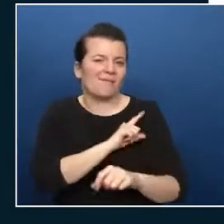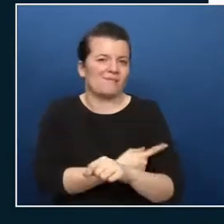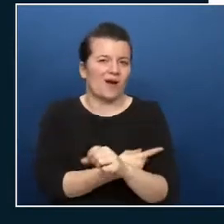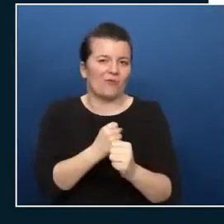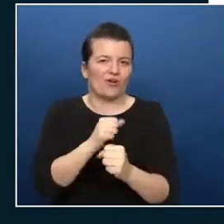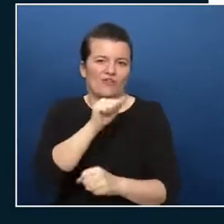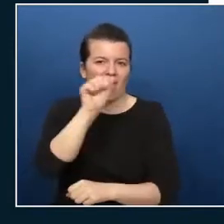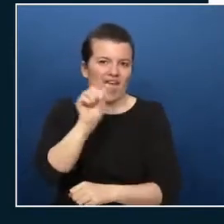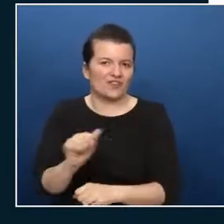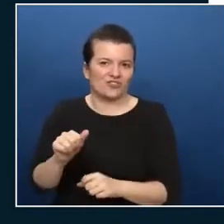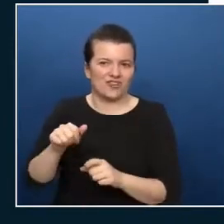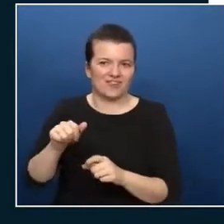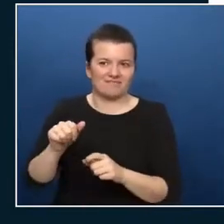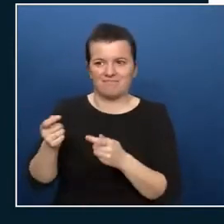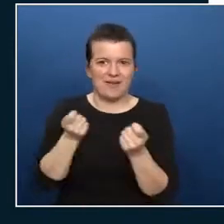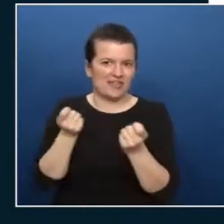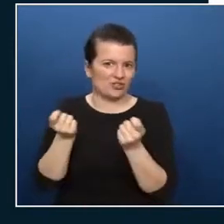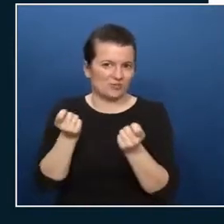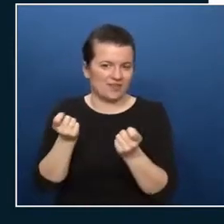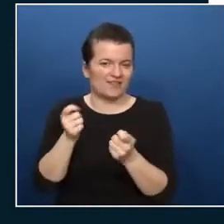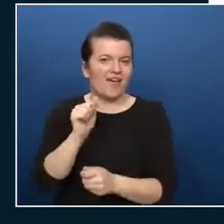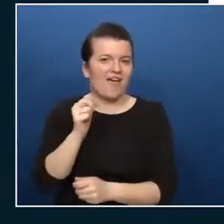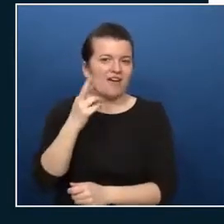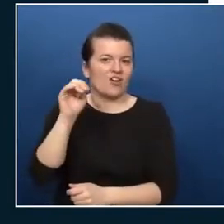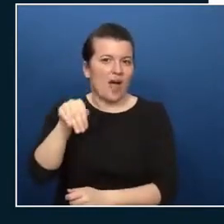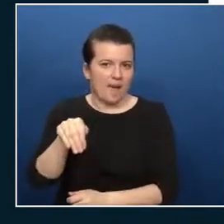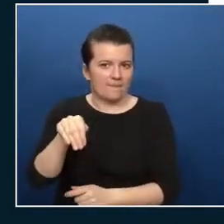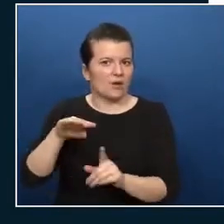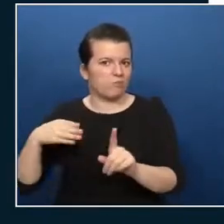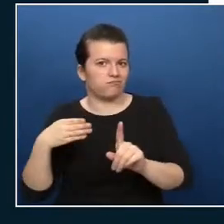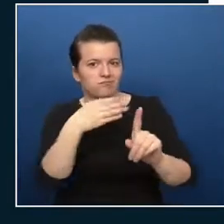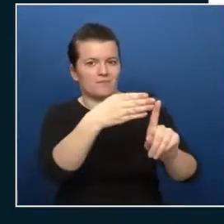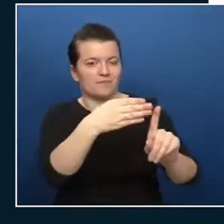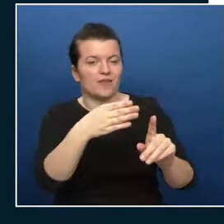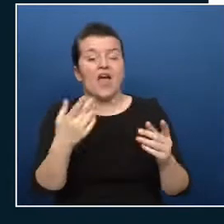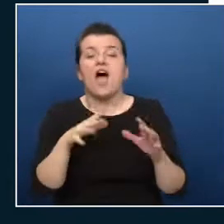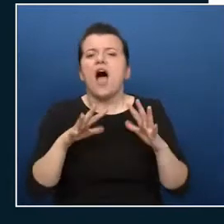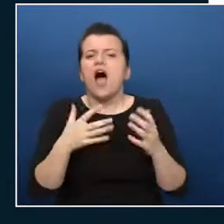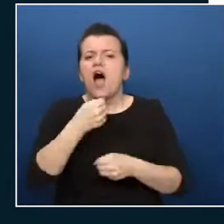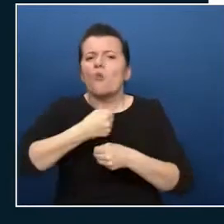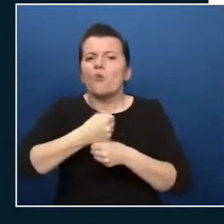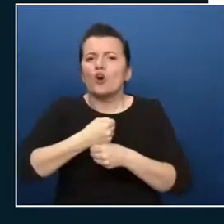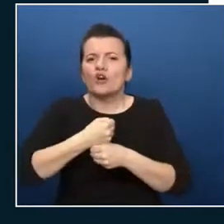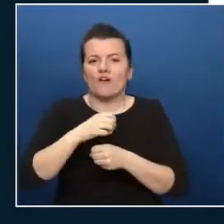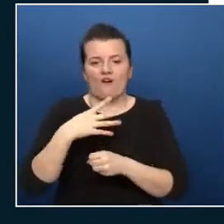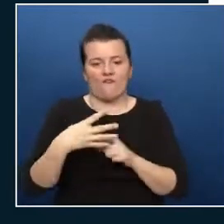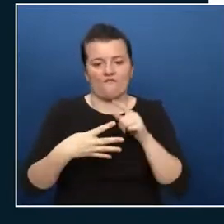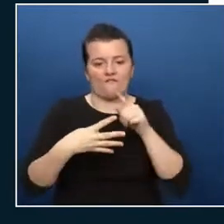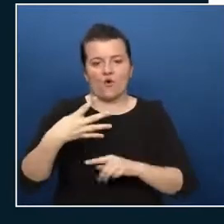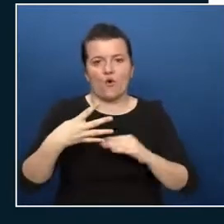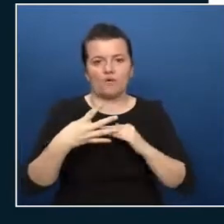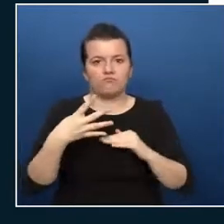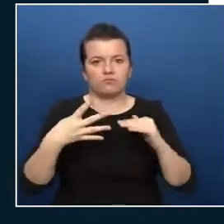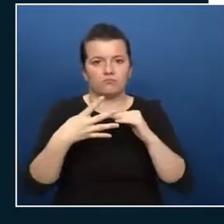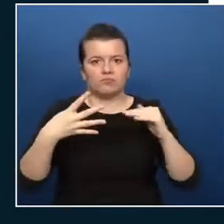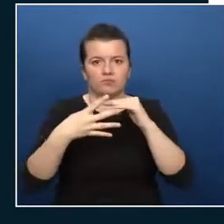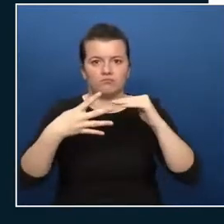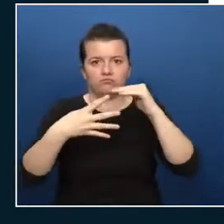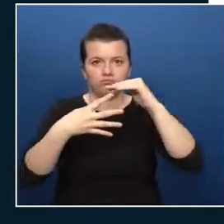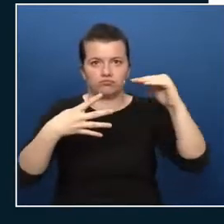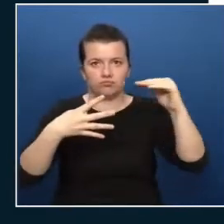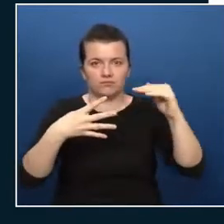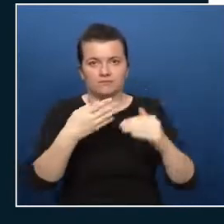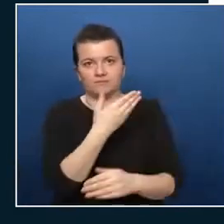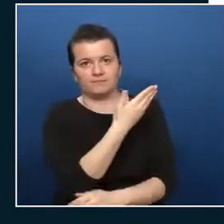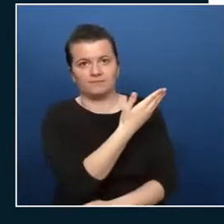when you look at Azure Resource Manager you have four levels or scopes so you have like your management groups beneath